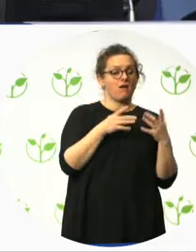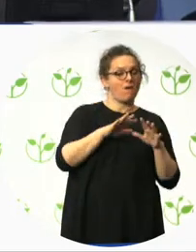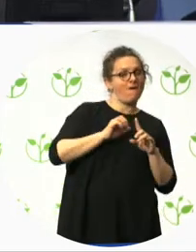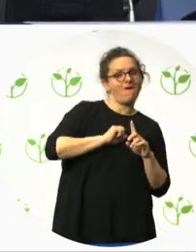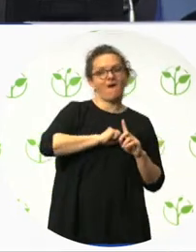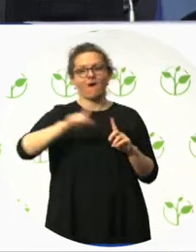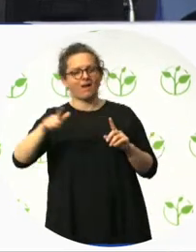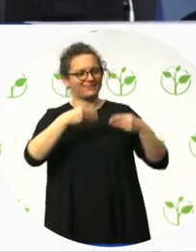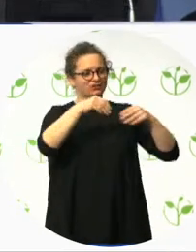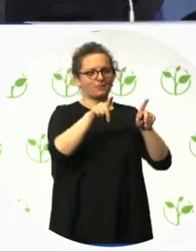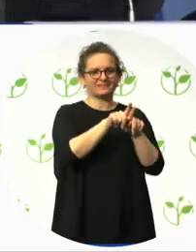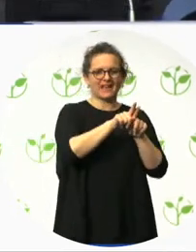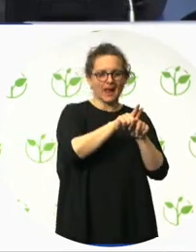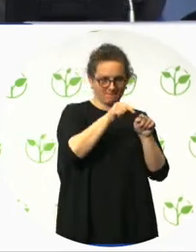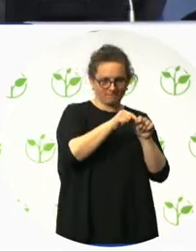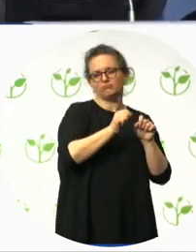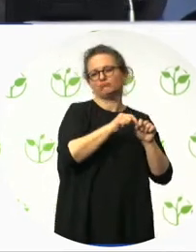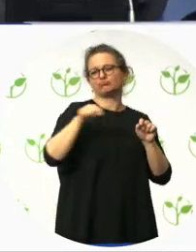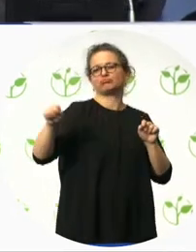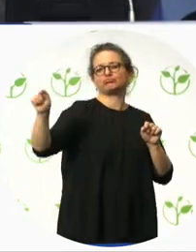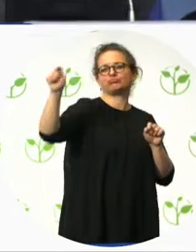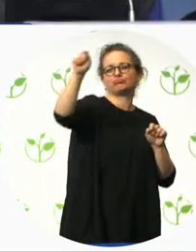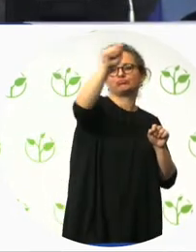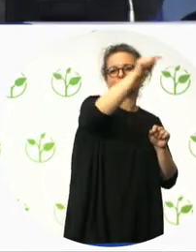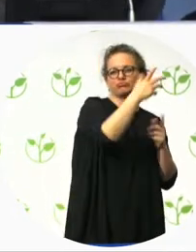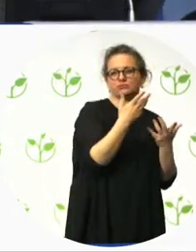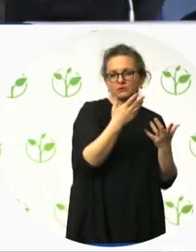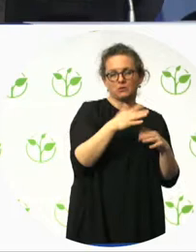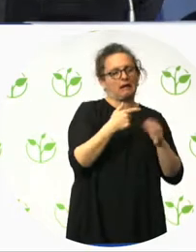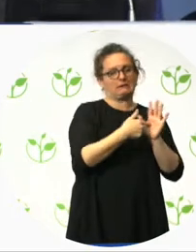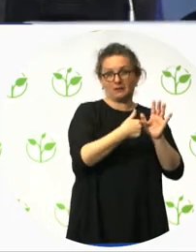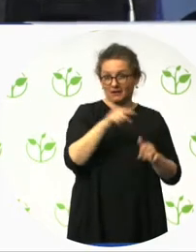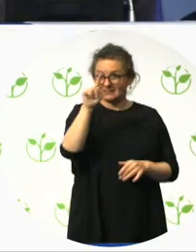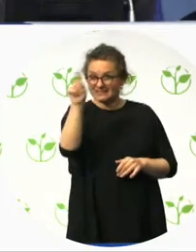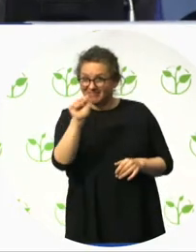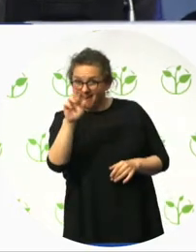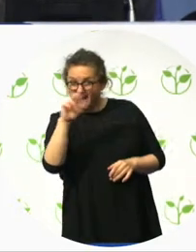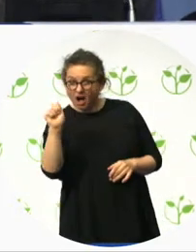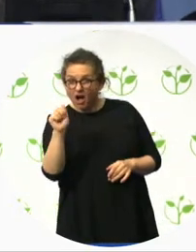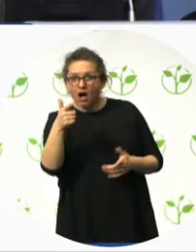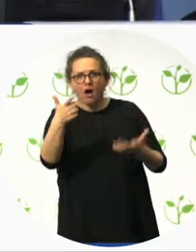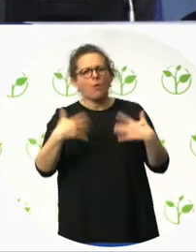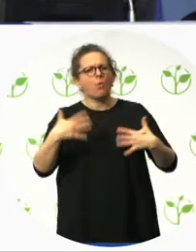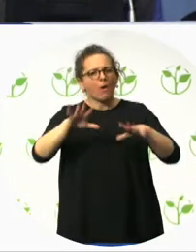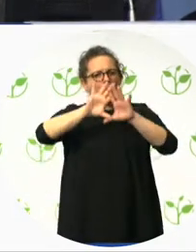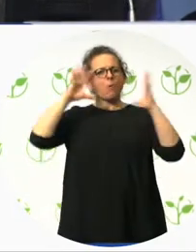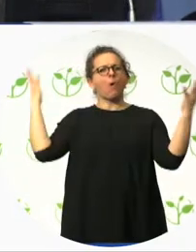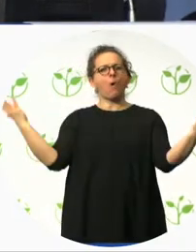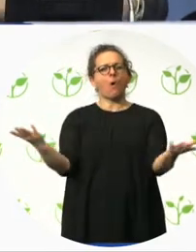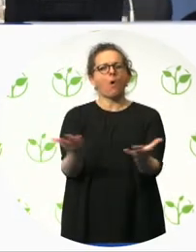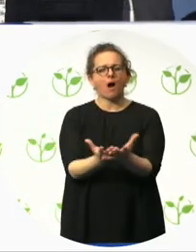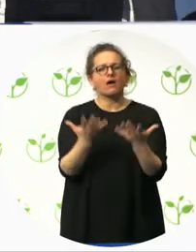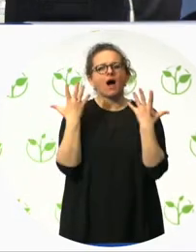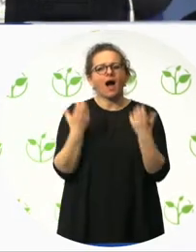3,000 shops would hire people with disabilities, would be completely accessible, a real progress would be made.